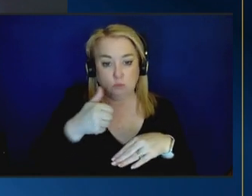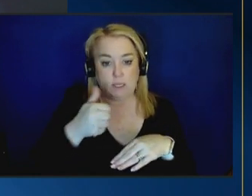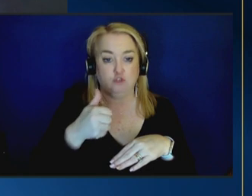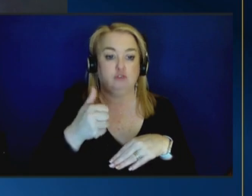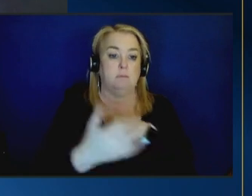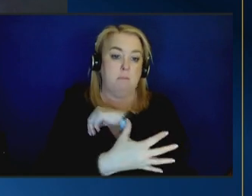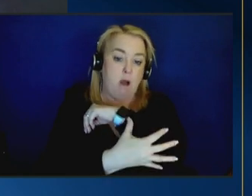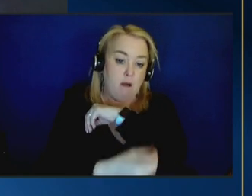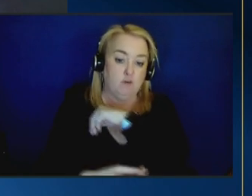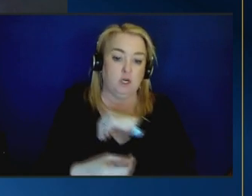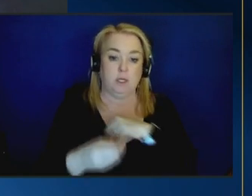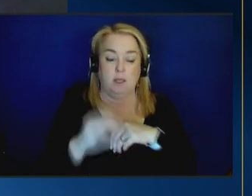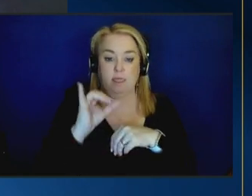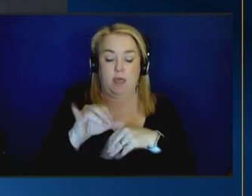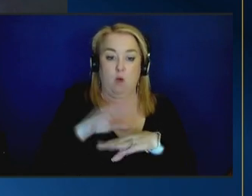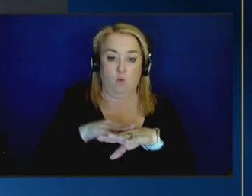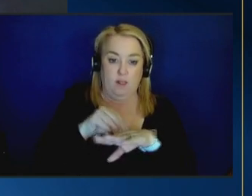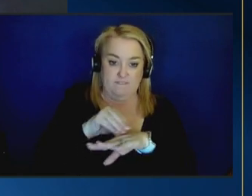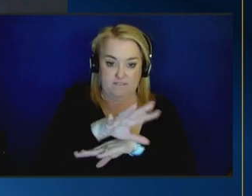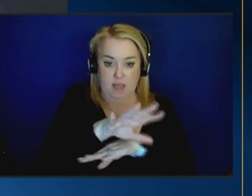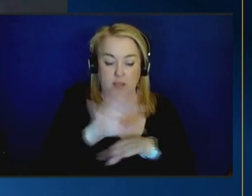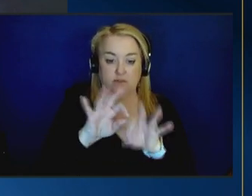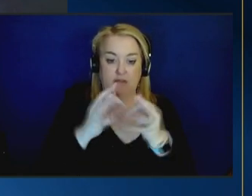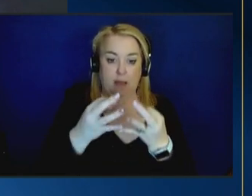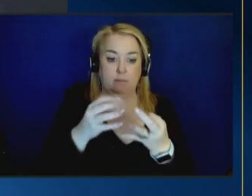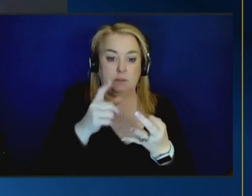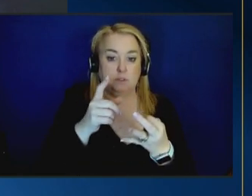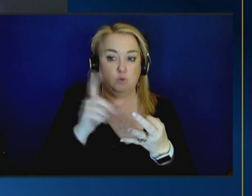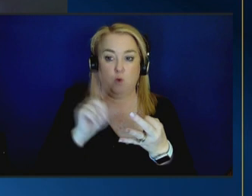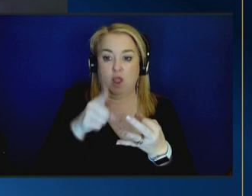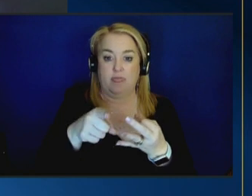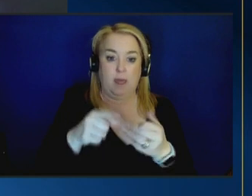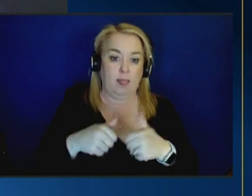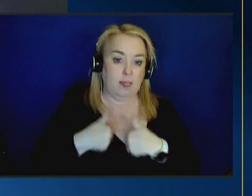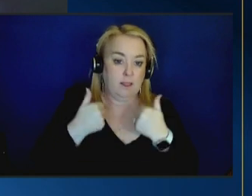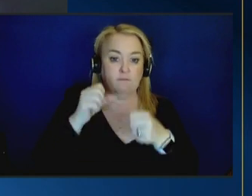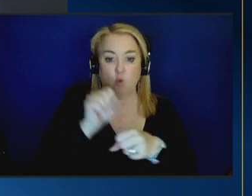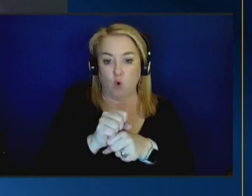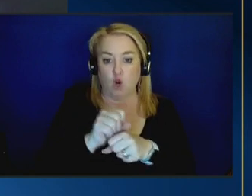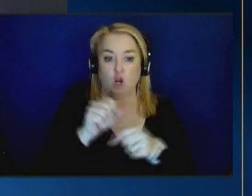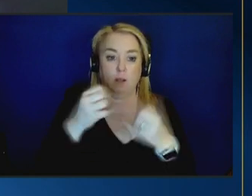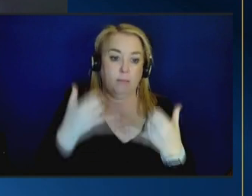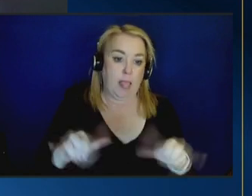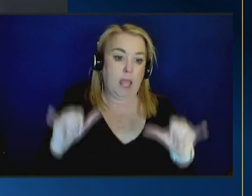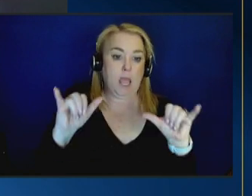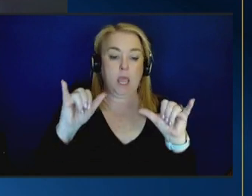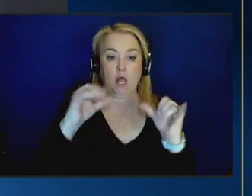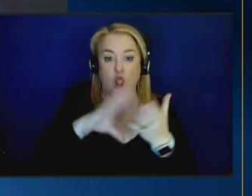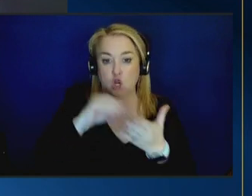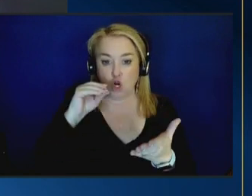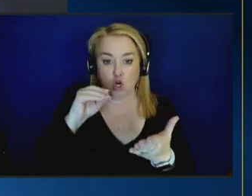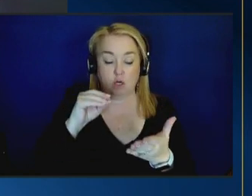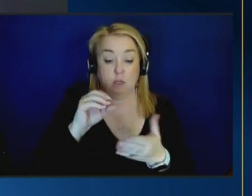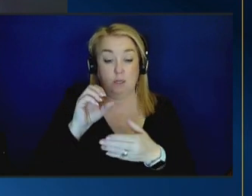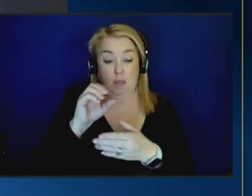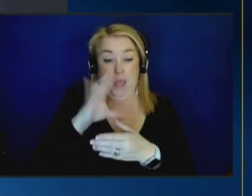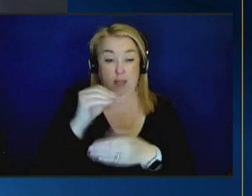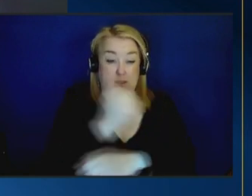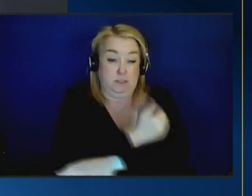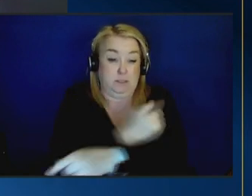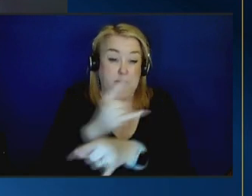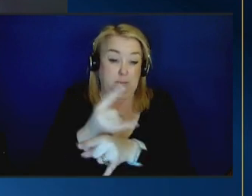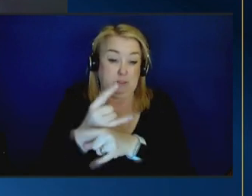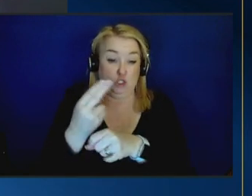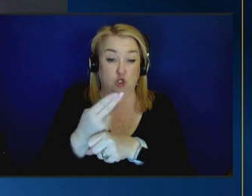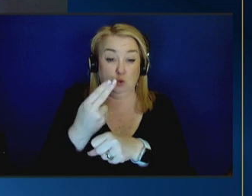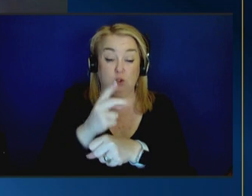that families live work learn play and substance use is a great contributor and them